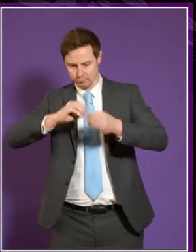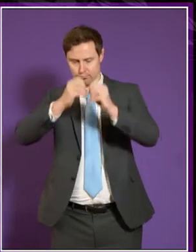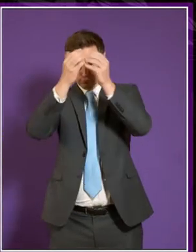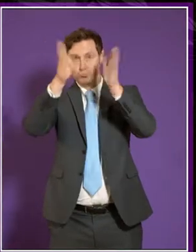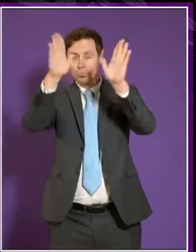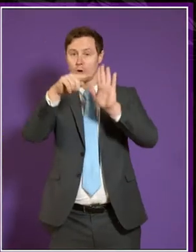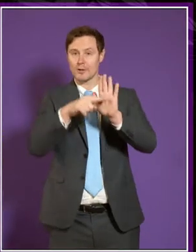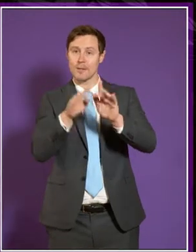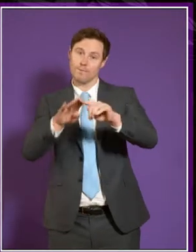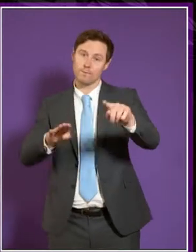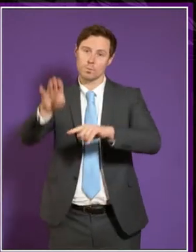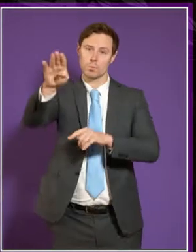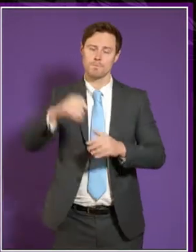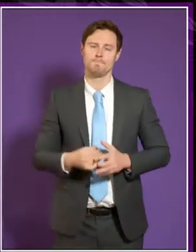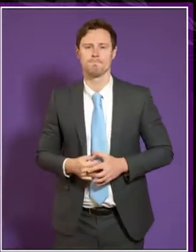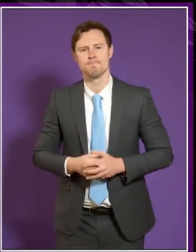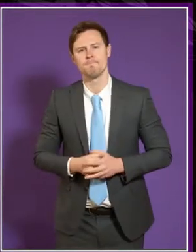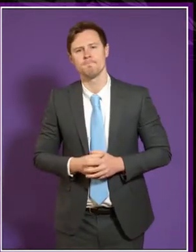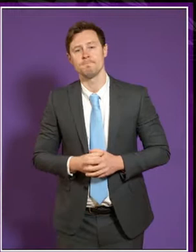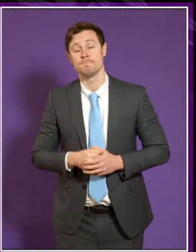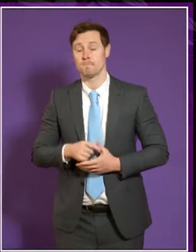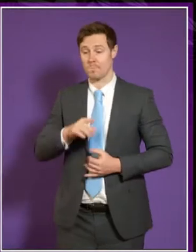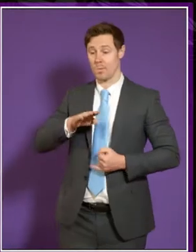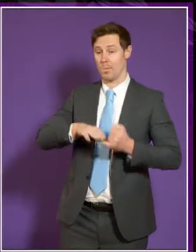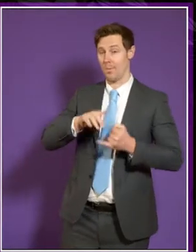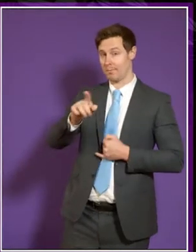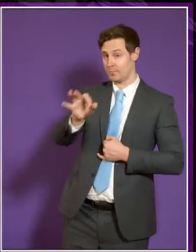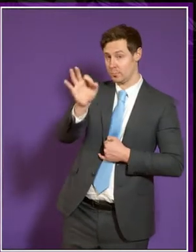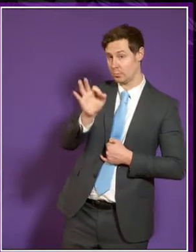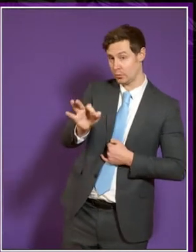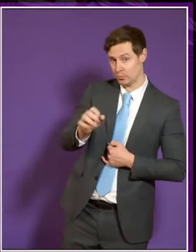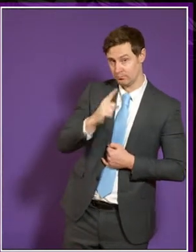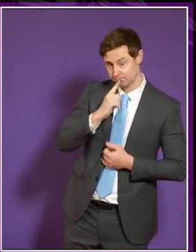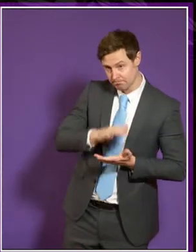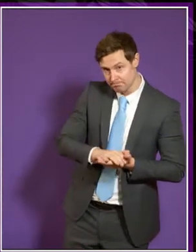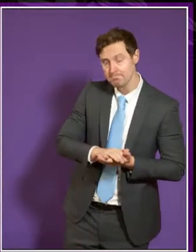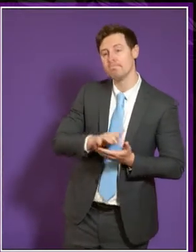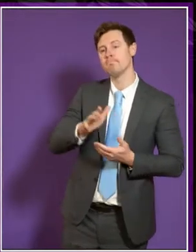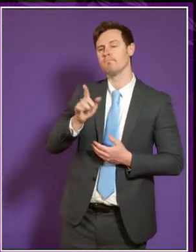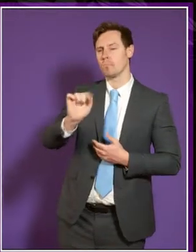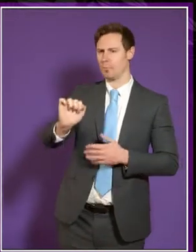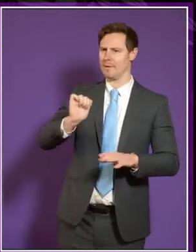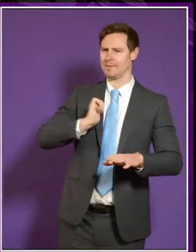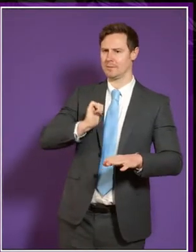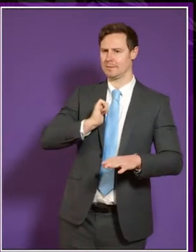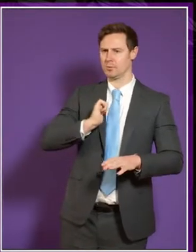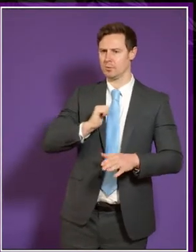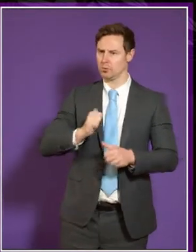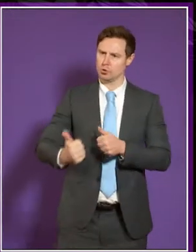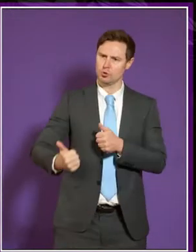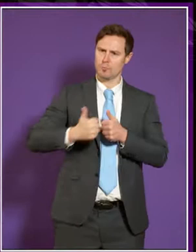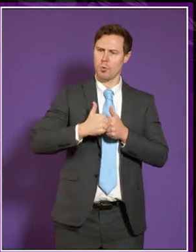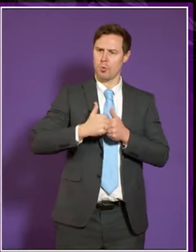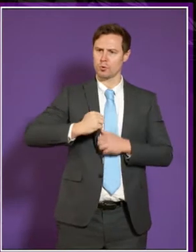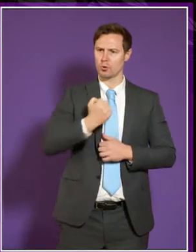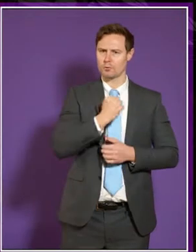Okay. And just one last convener, if I may. How do you anticipate supporting the Scottish Funding Council